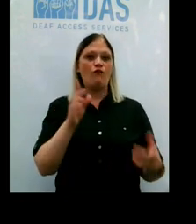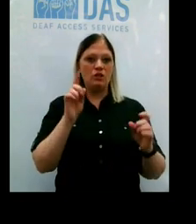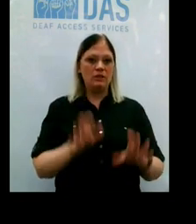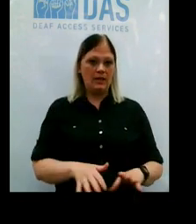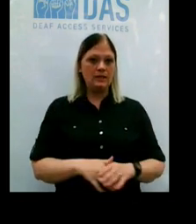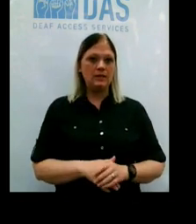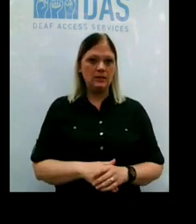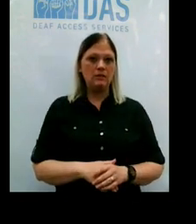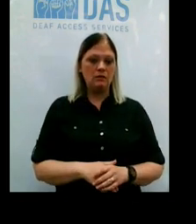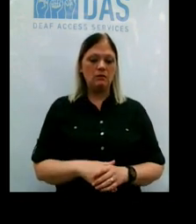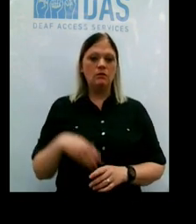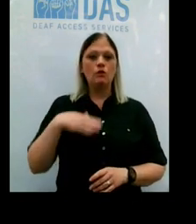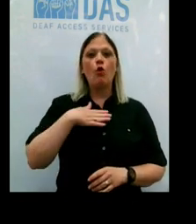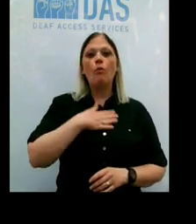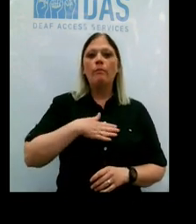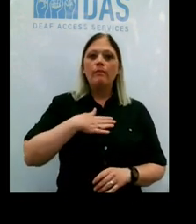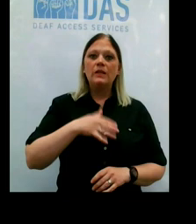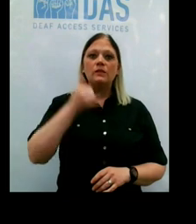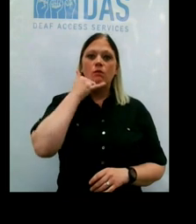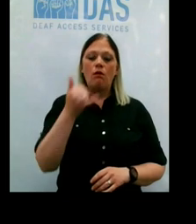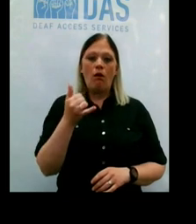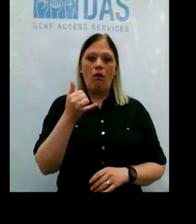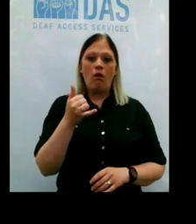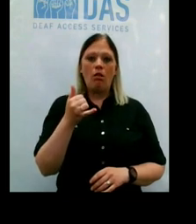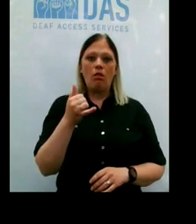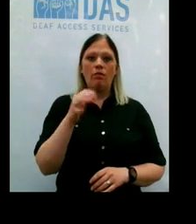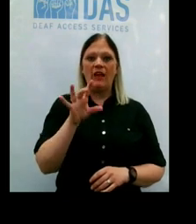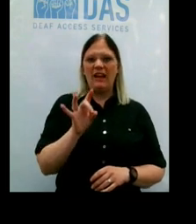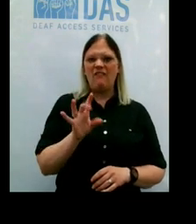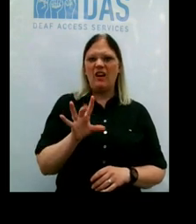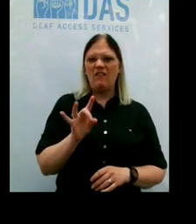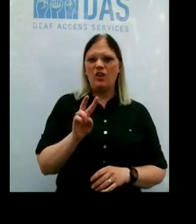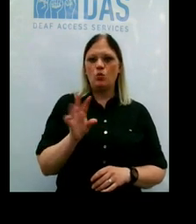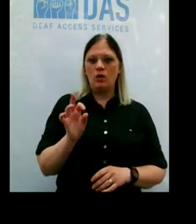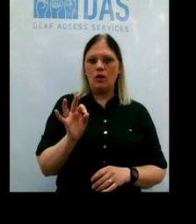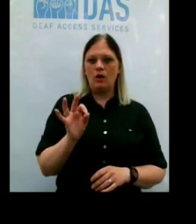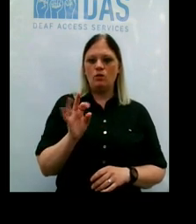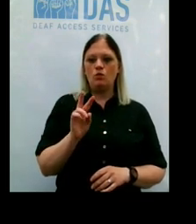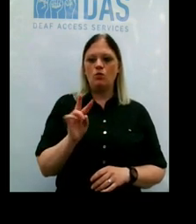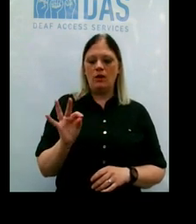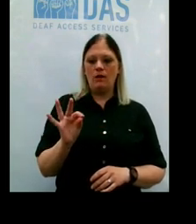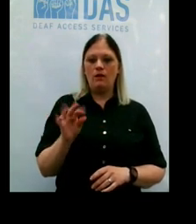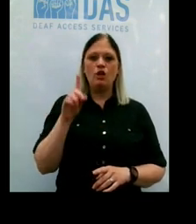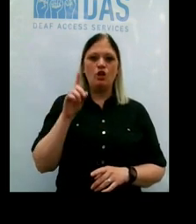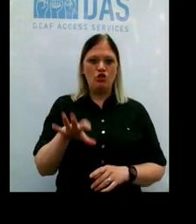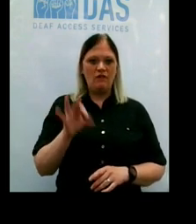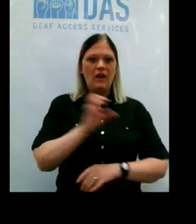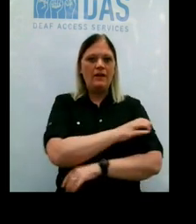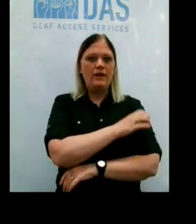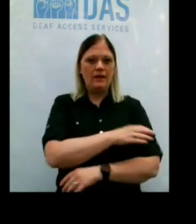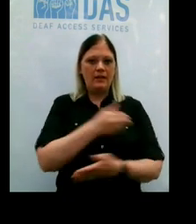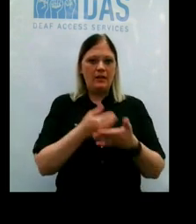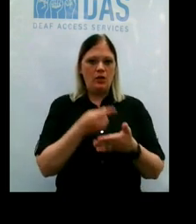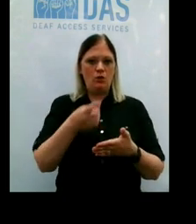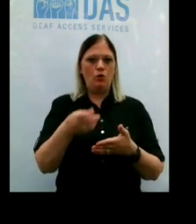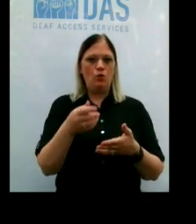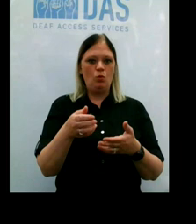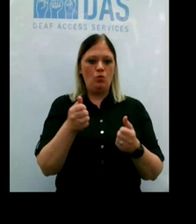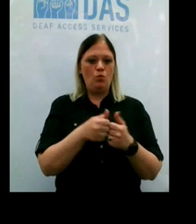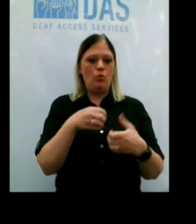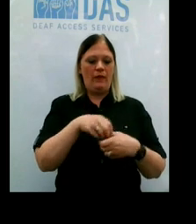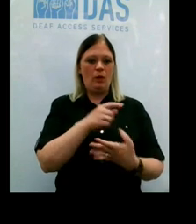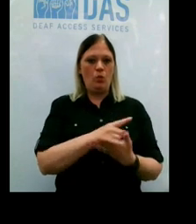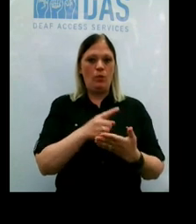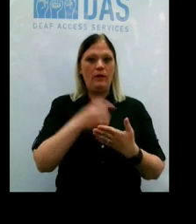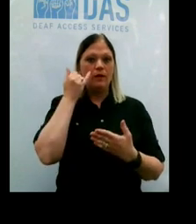testing. So, you know, please call our hotline, and there should be a location that is near you within the next week. If there